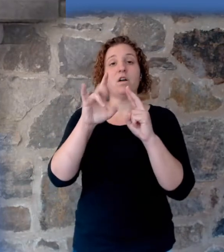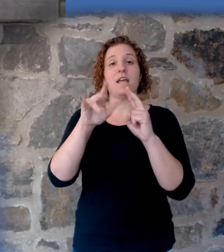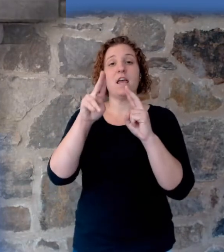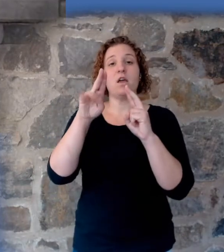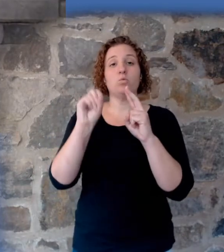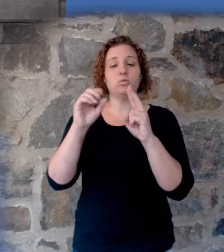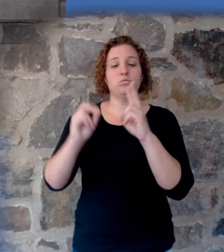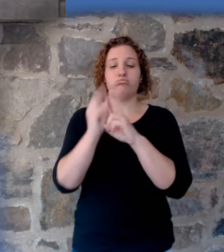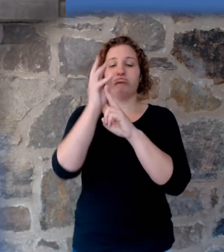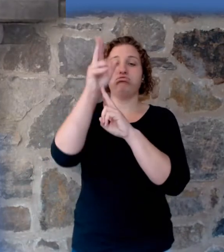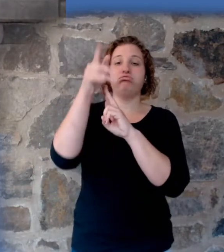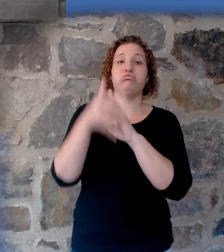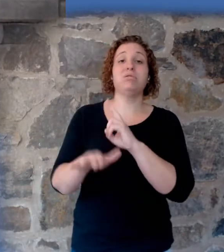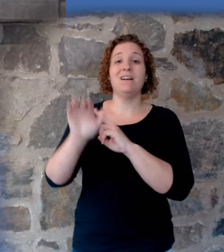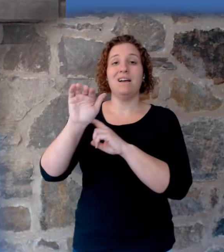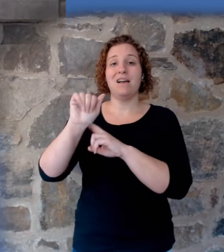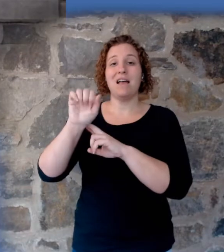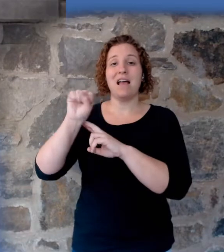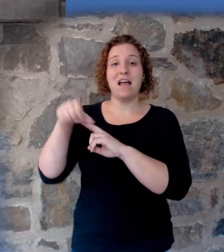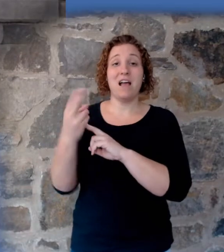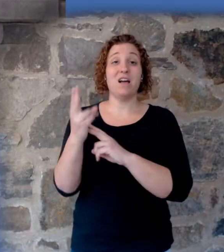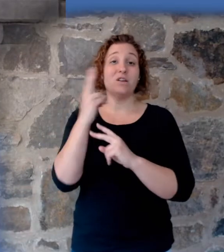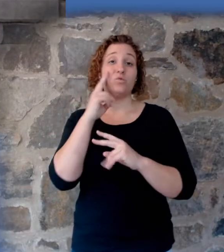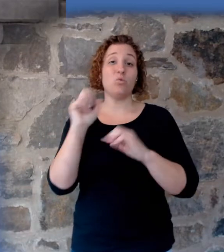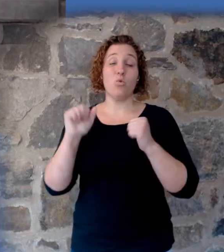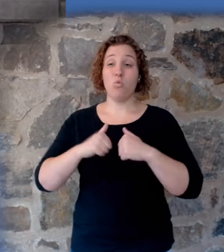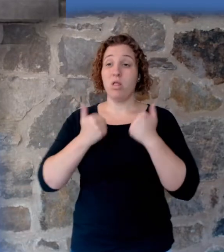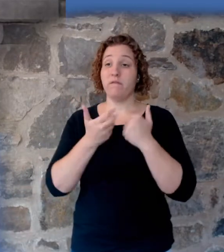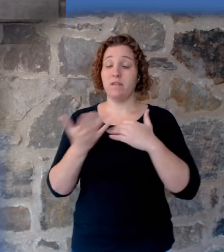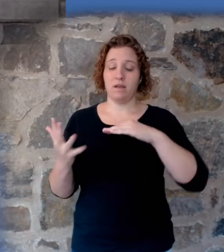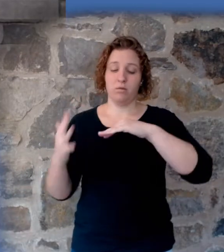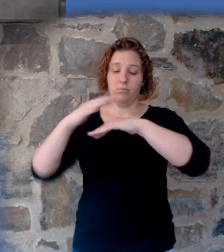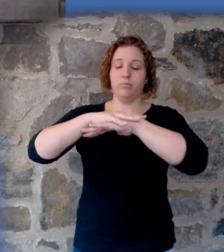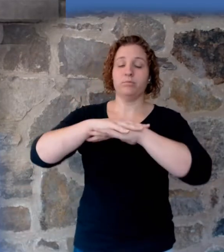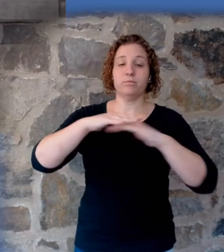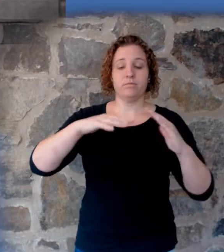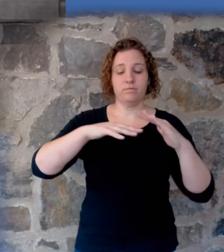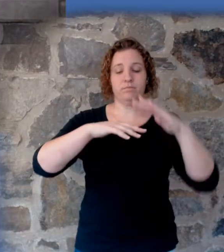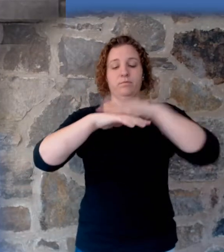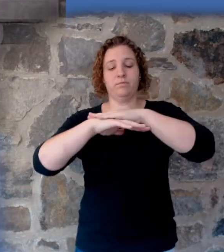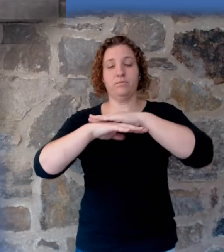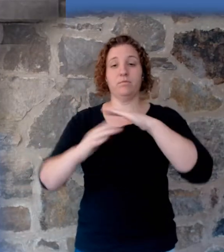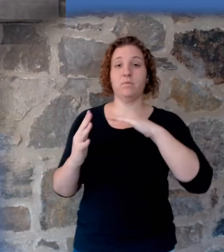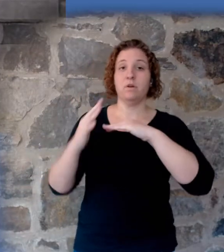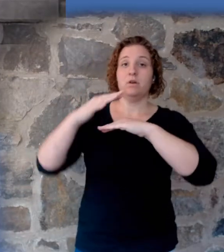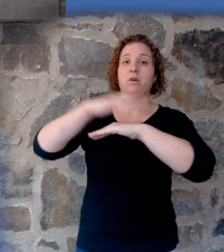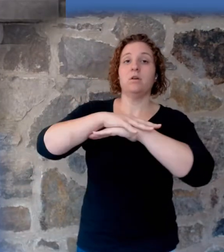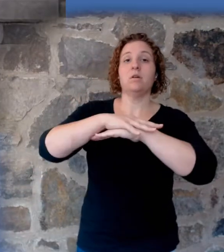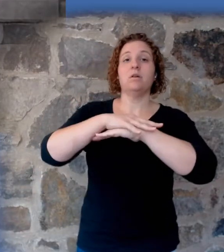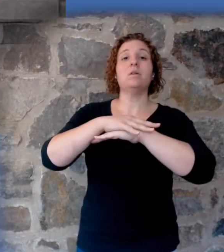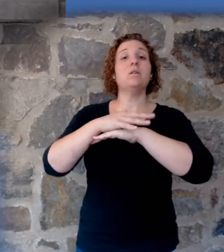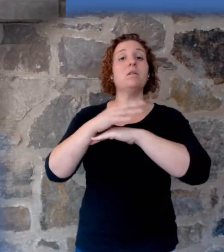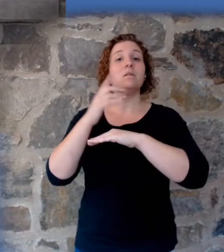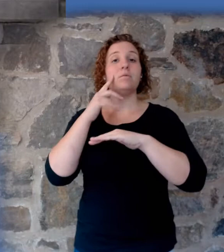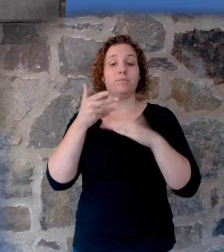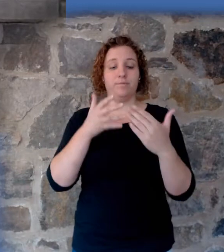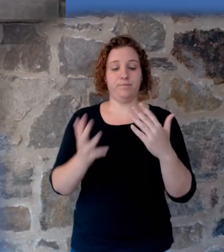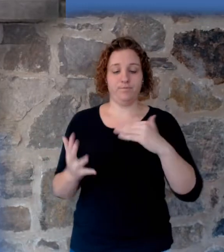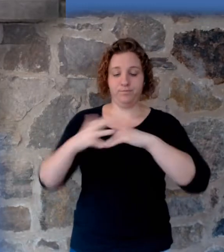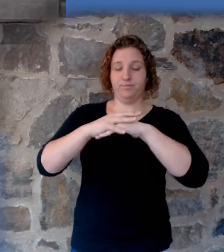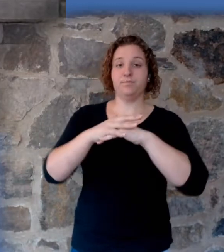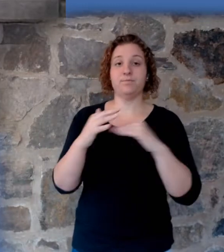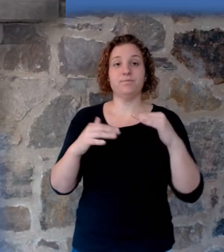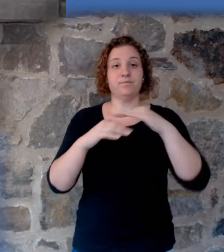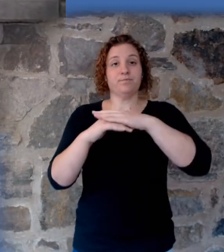bury all kinds of living things as well as ecosystems, and as they get compressed and they get put down in these layers, they would eventually, we'd expect, turn into